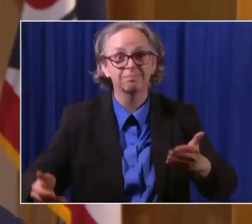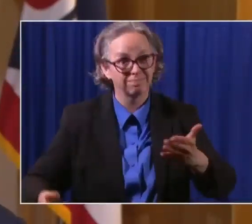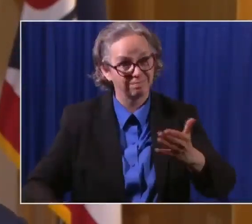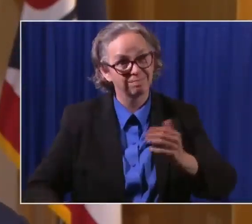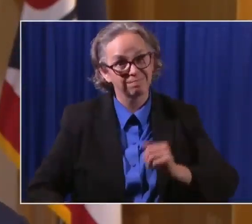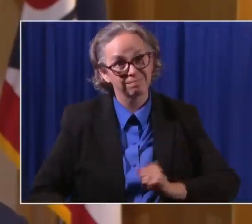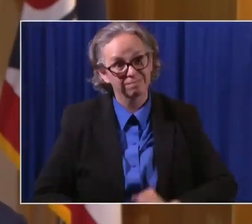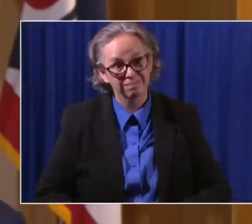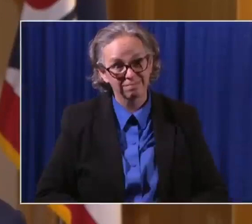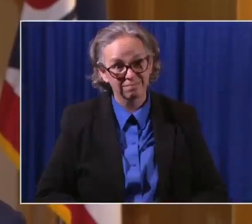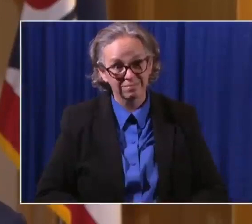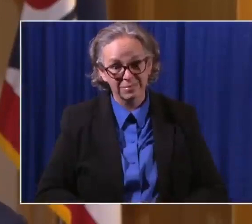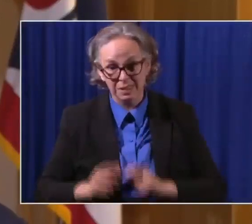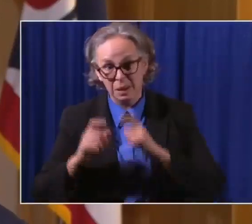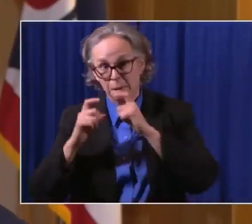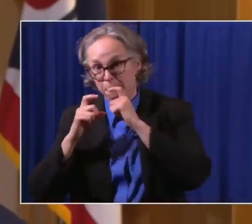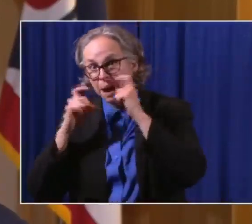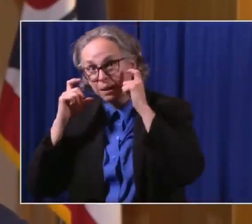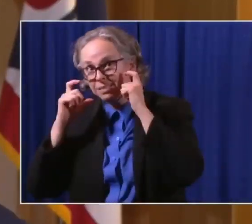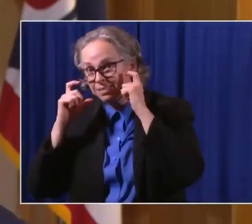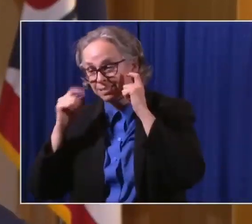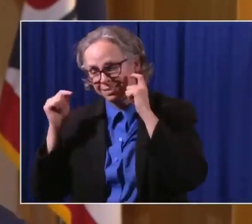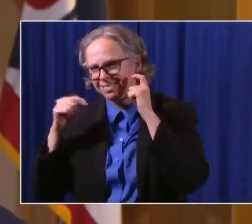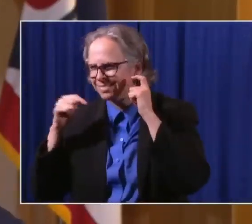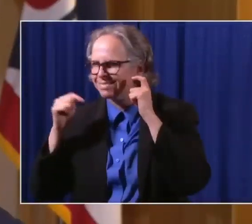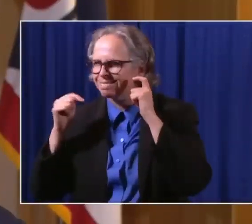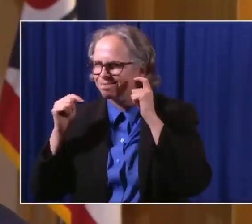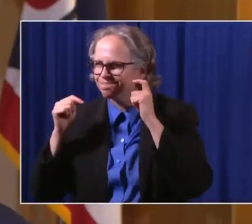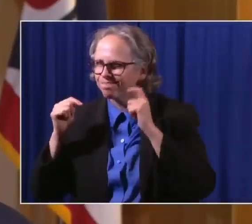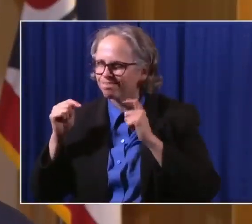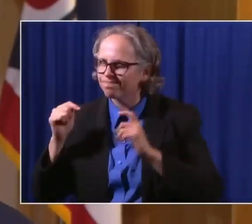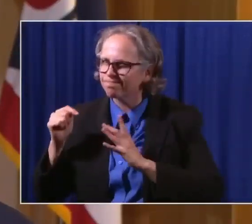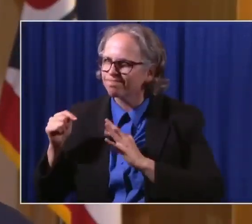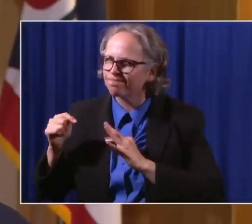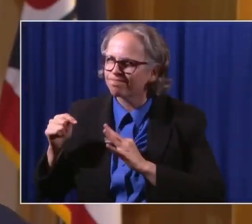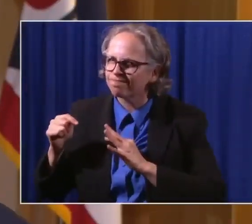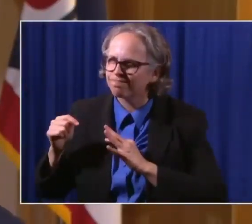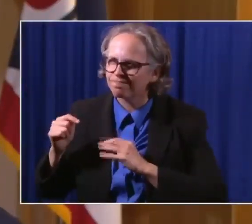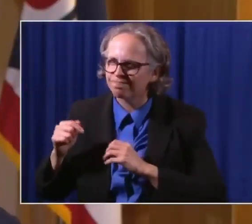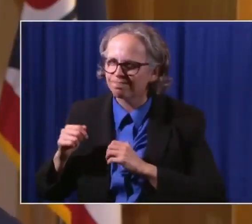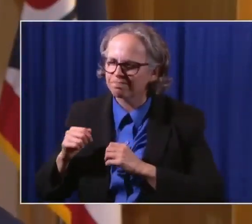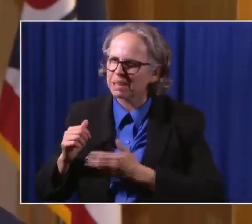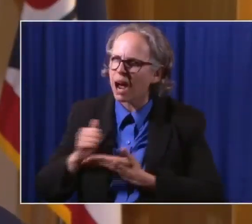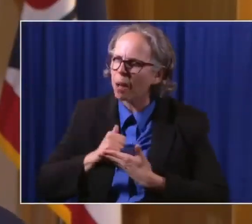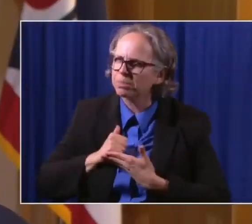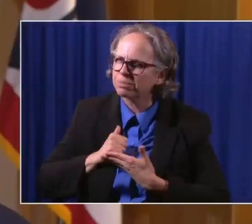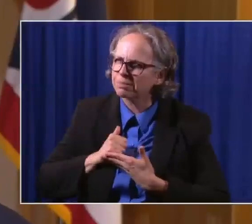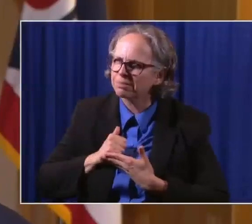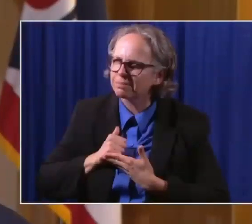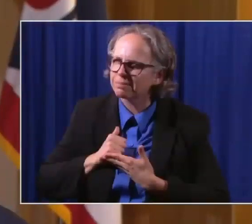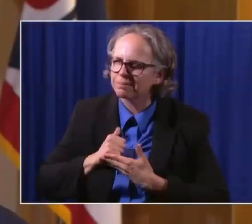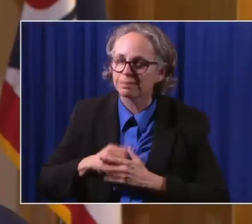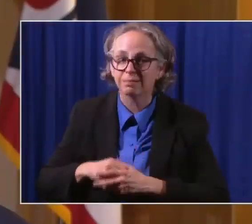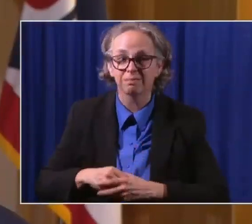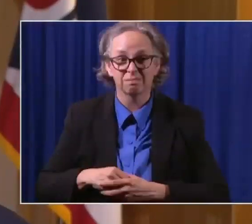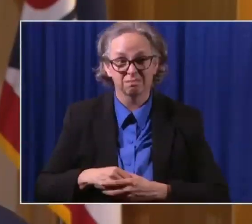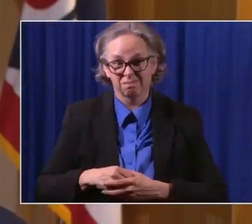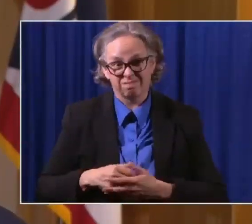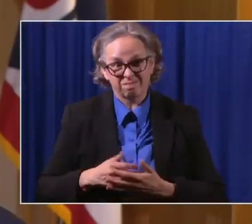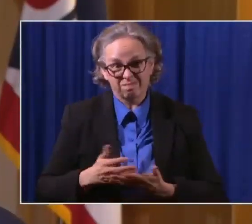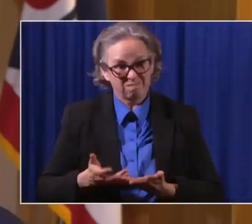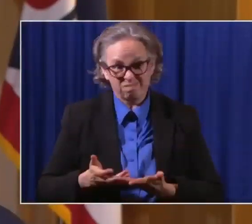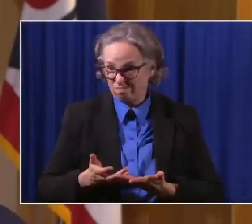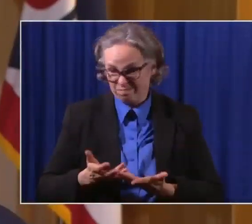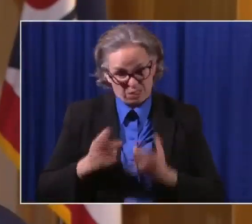masks, as successfully as that does, we would have to consider a lockdown that essentially would